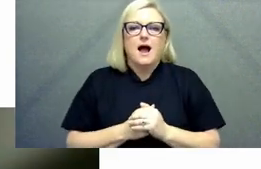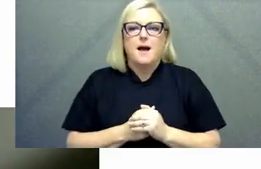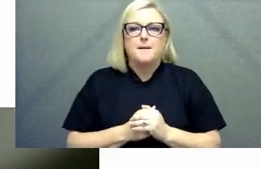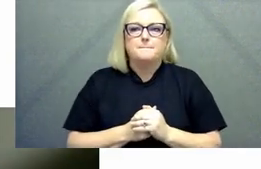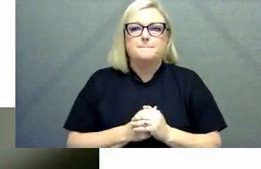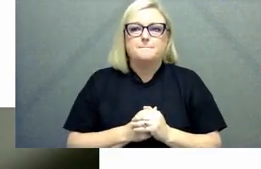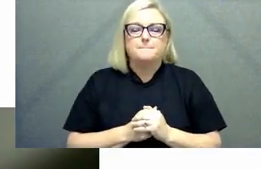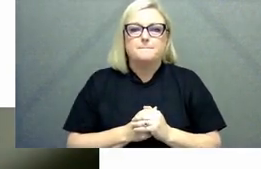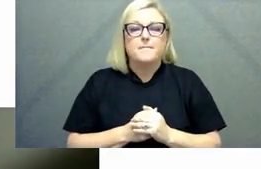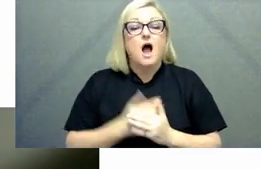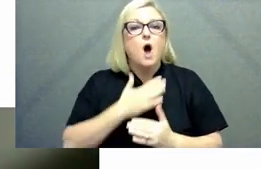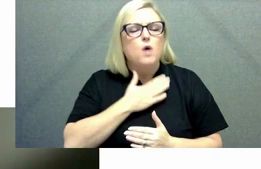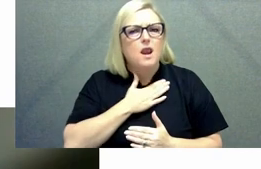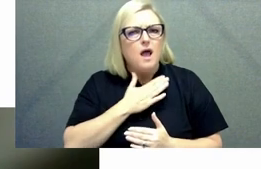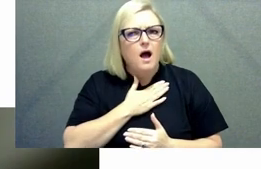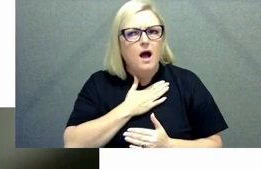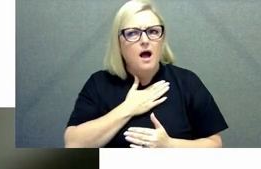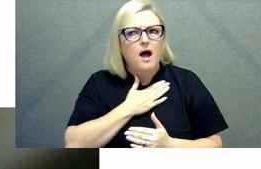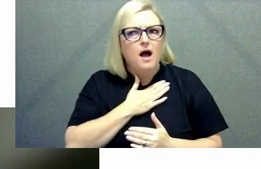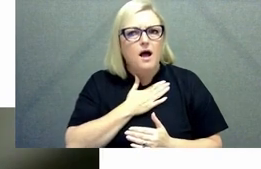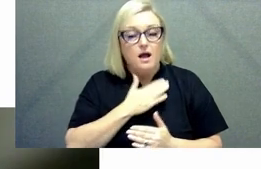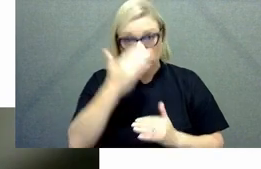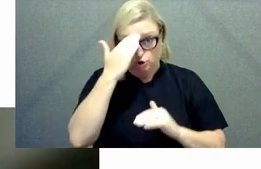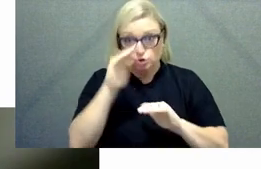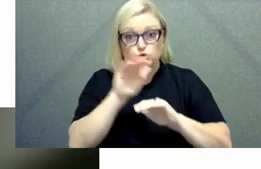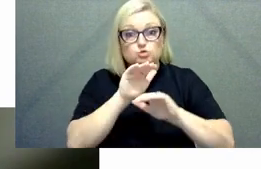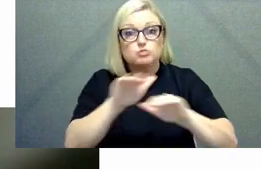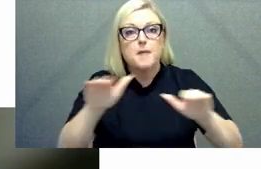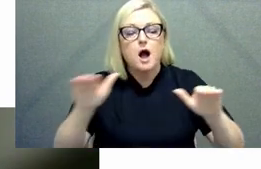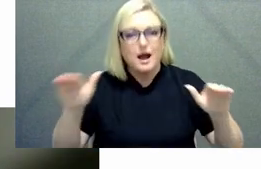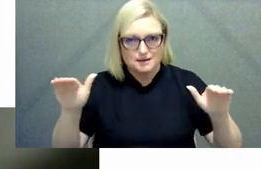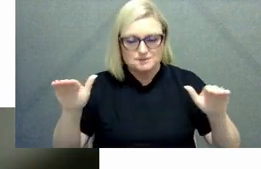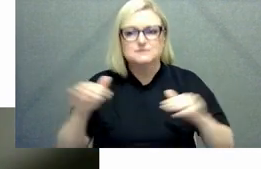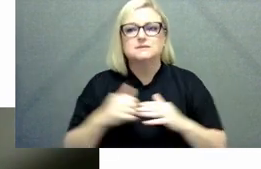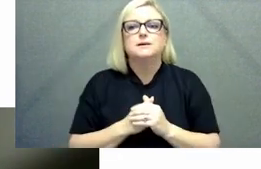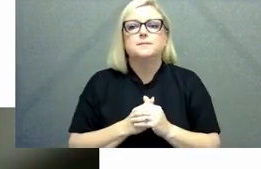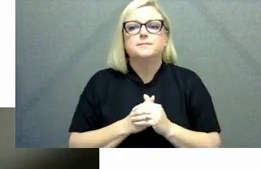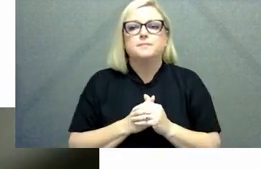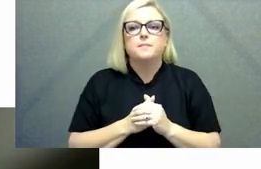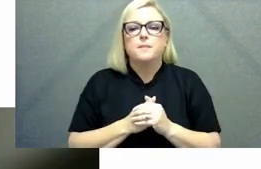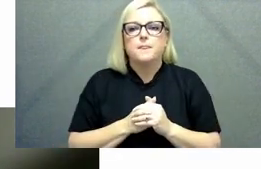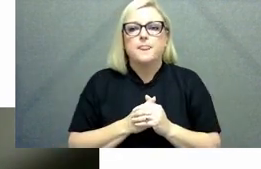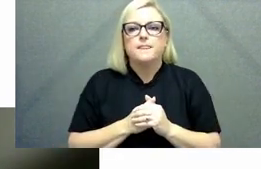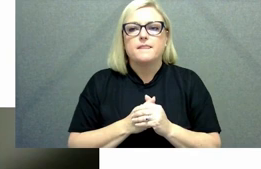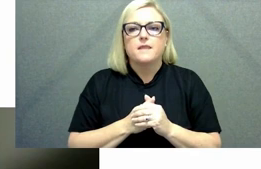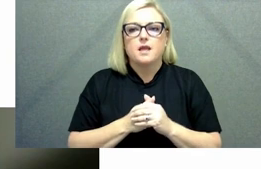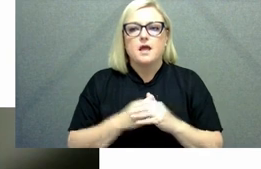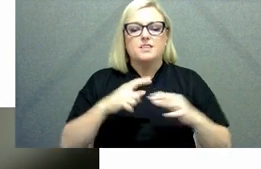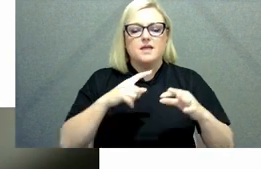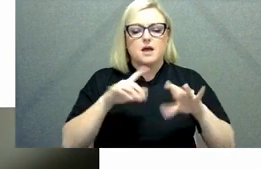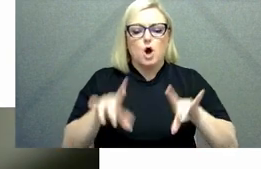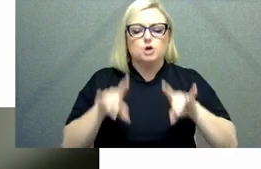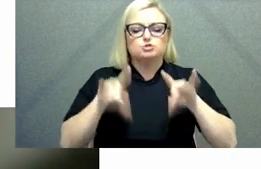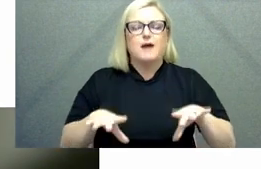out today i would like to take the opportunity to share with people a quick note on the australian government leaders